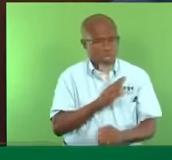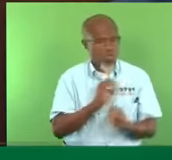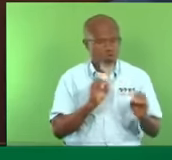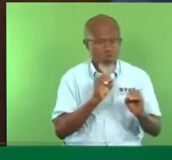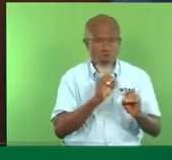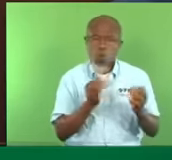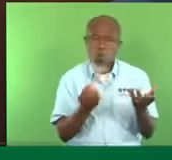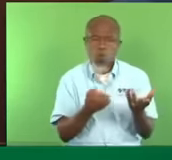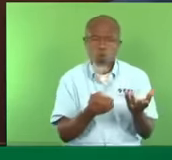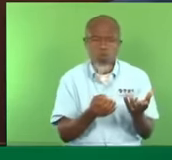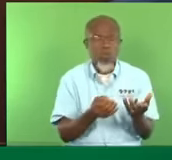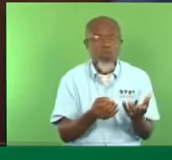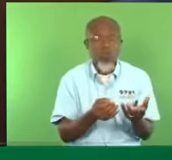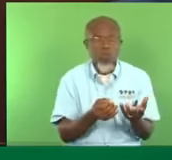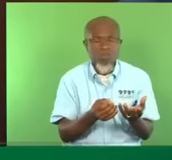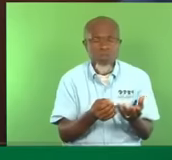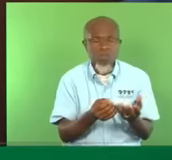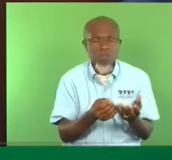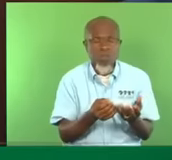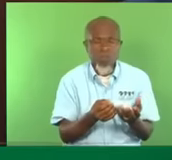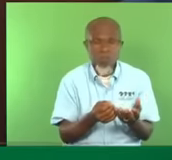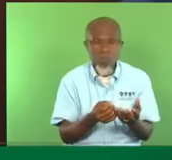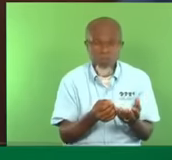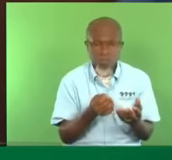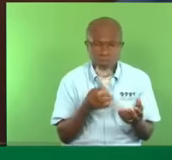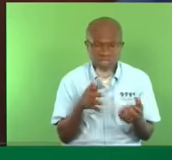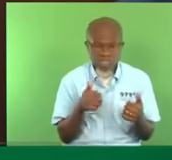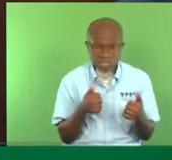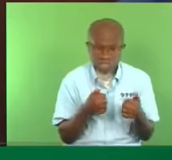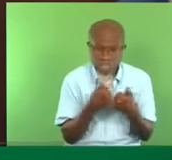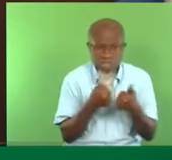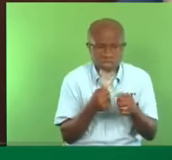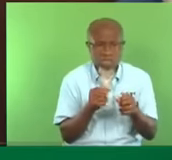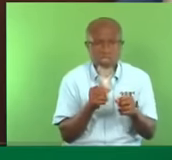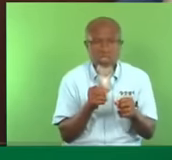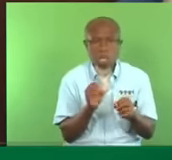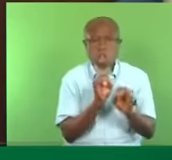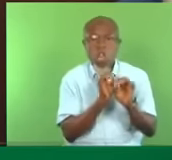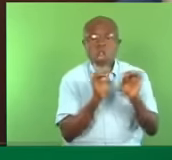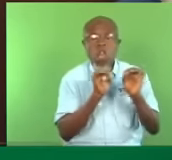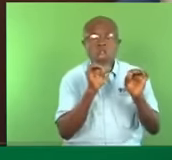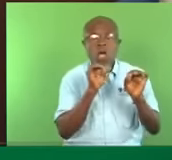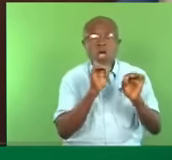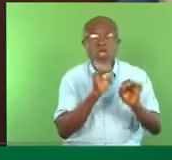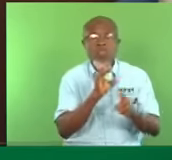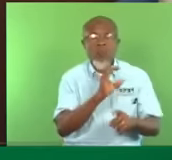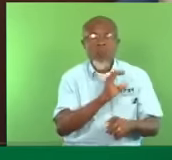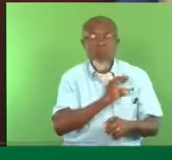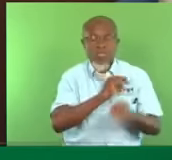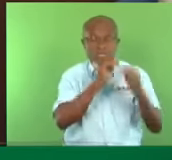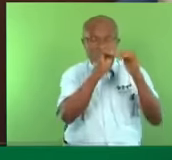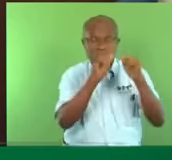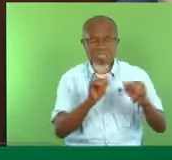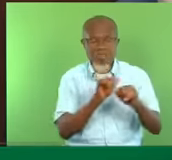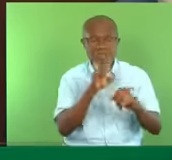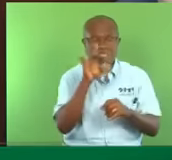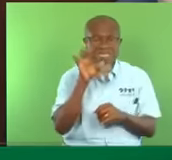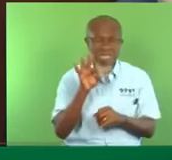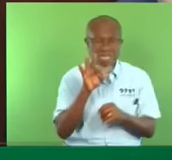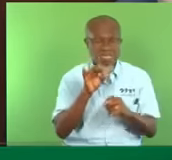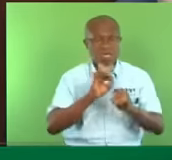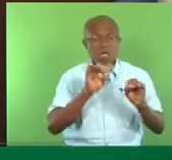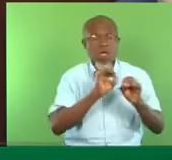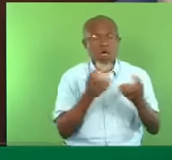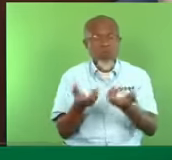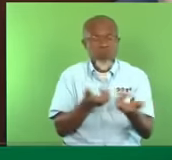In the years 2010 to 2015, not one police station of the nine, not one house of the 7,000, not one fire